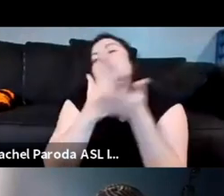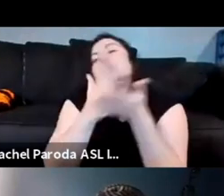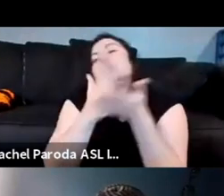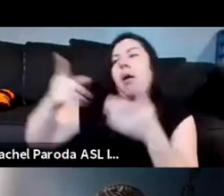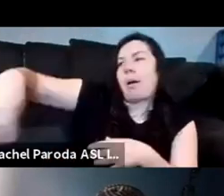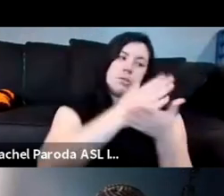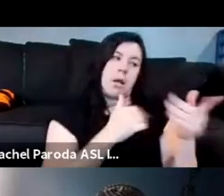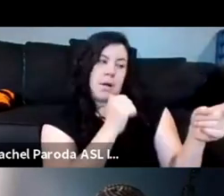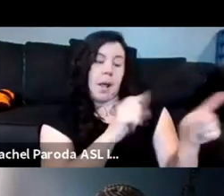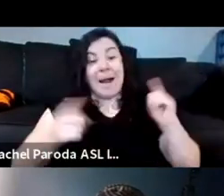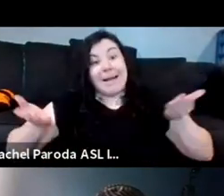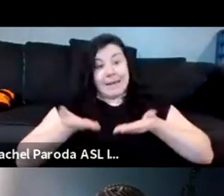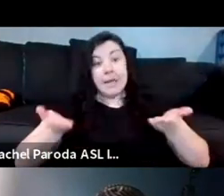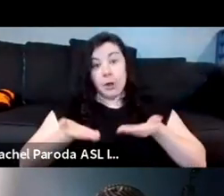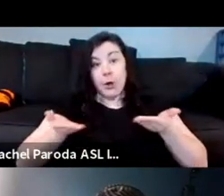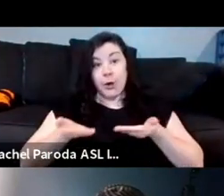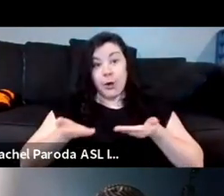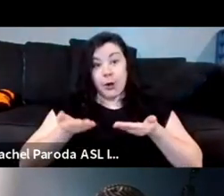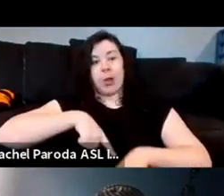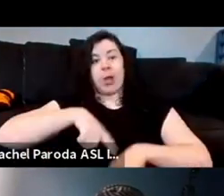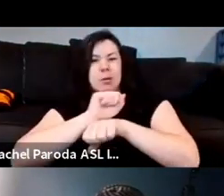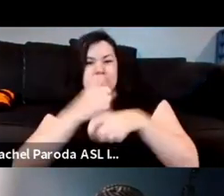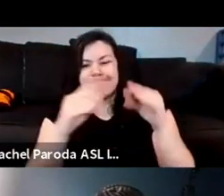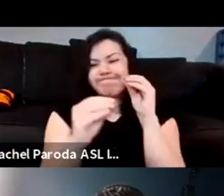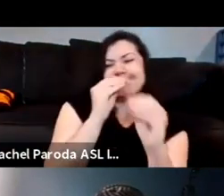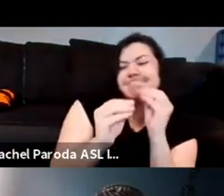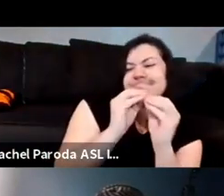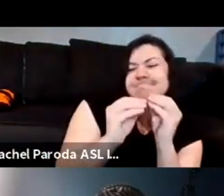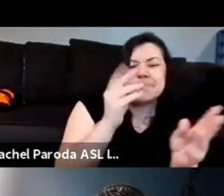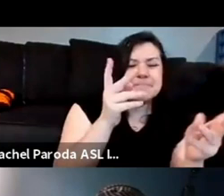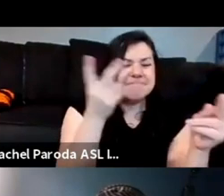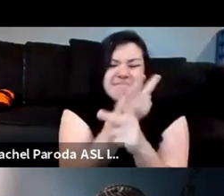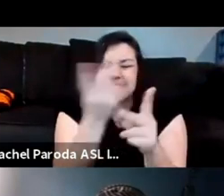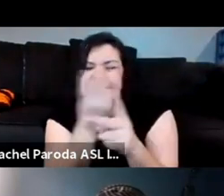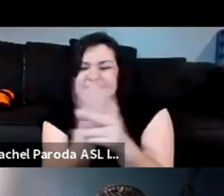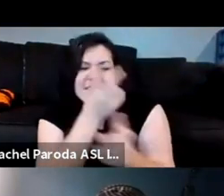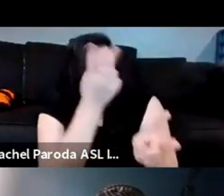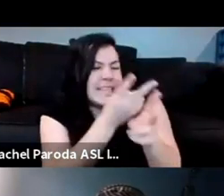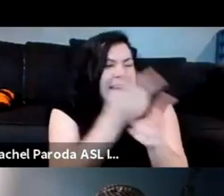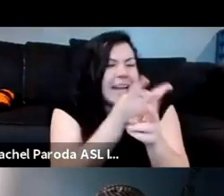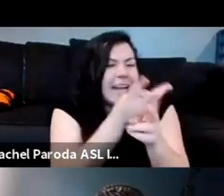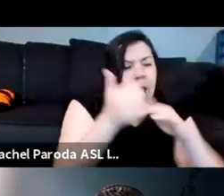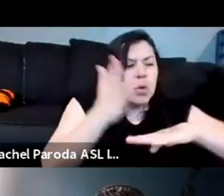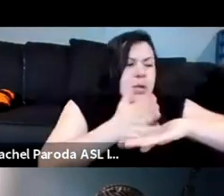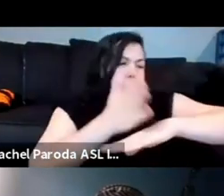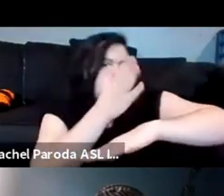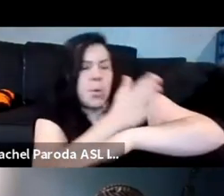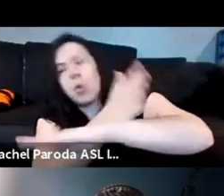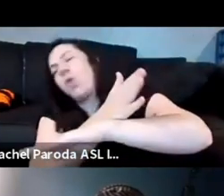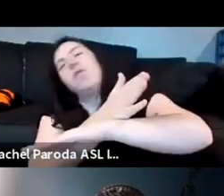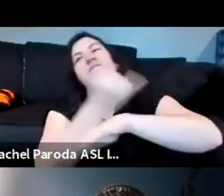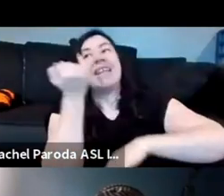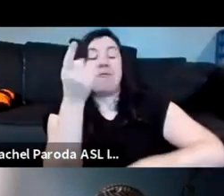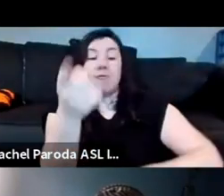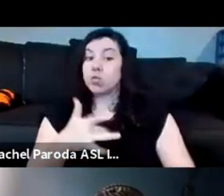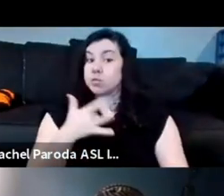those of us here are doing that work of um you know that meticulous care and i'd like you to maybe you know if this feels